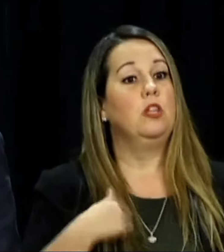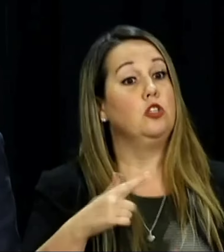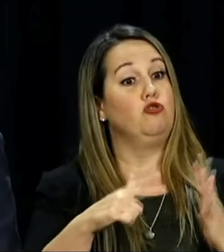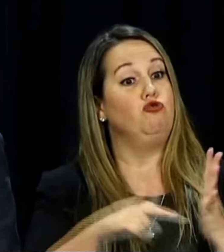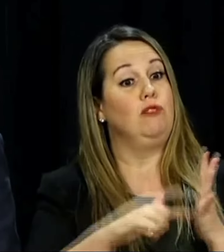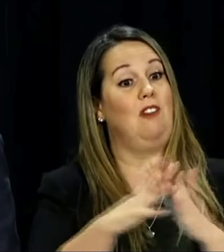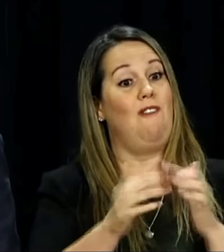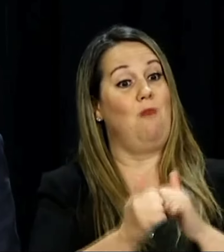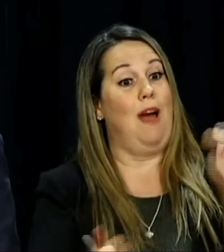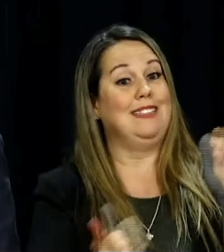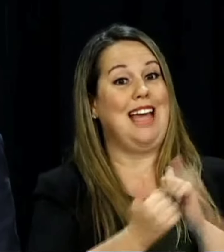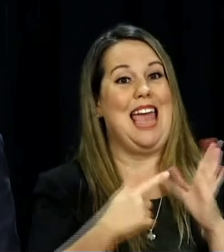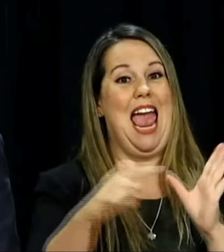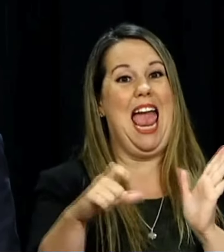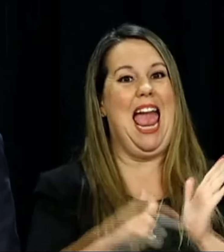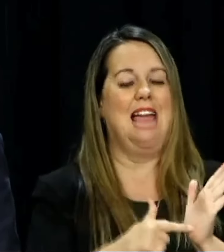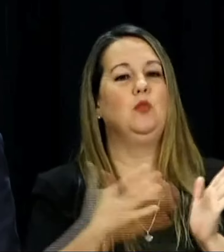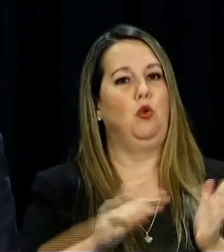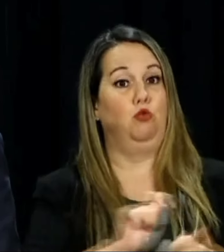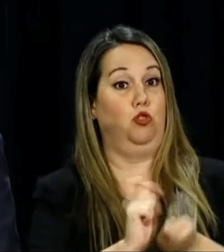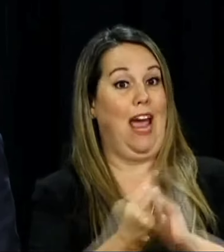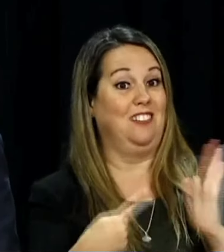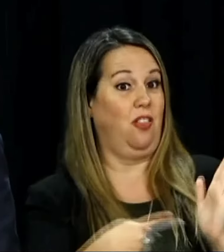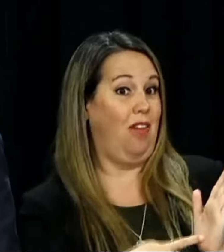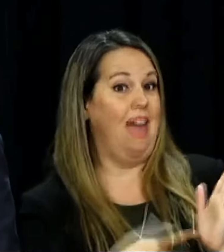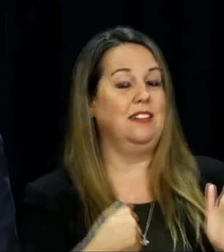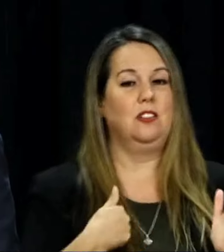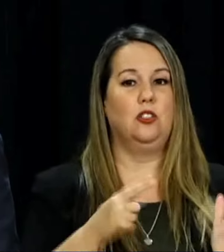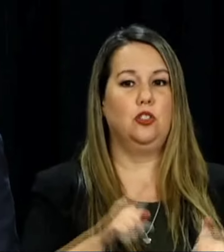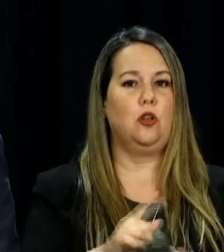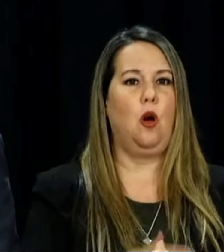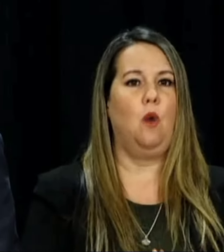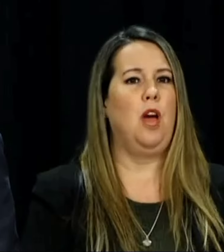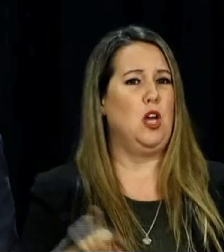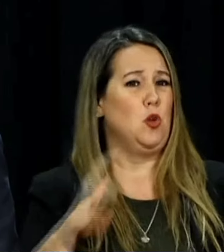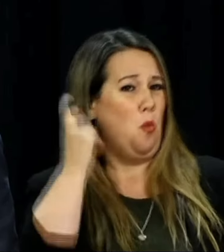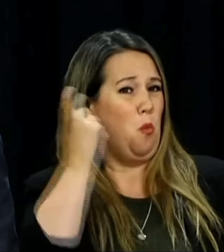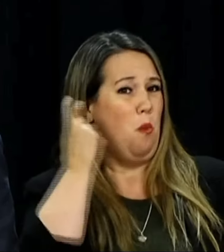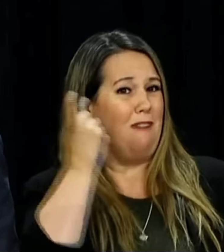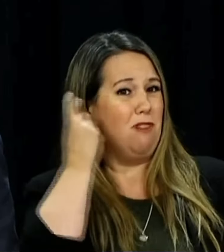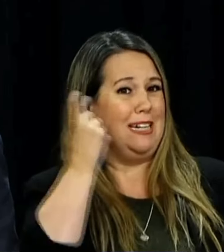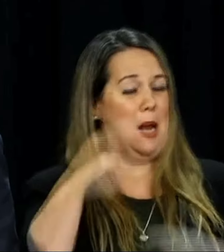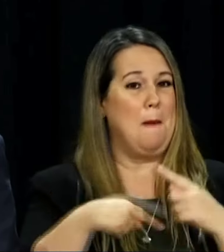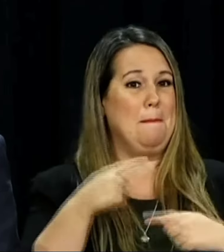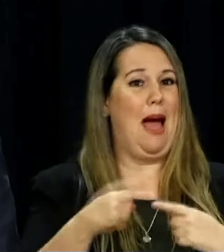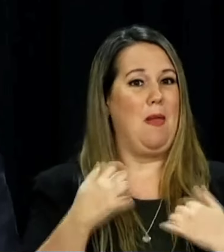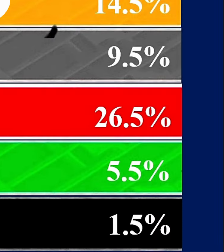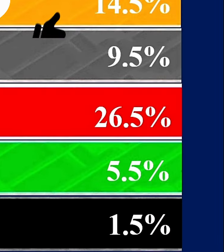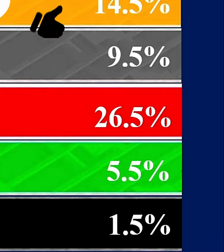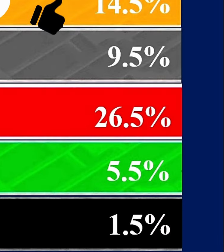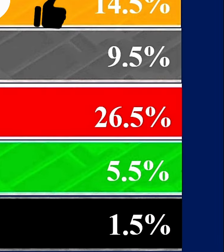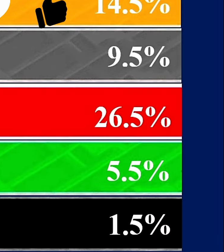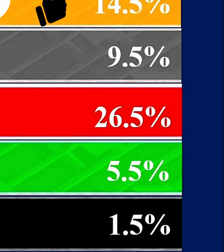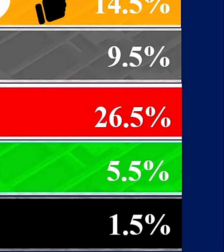support for the ACT Party, you're potentially on the wrong side of this when it comes to the wider public sentiment about that bill? And not.